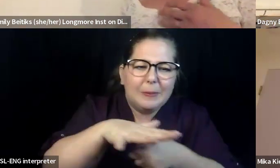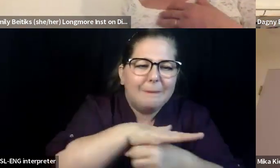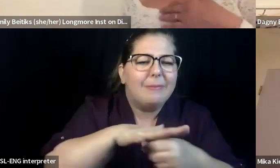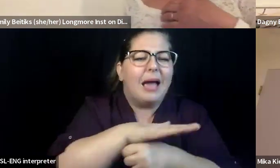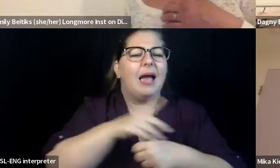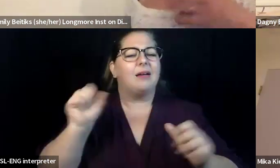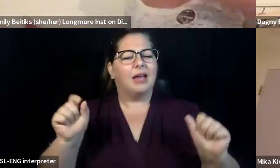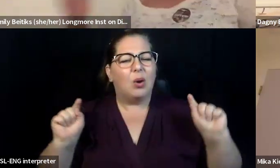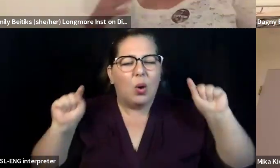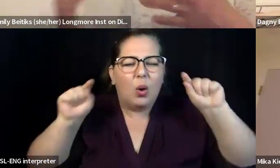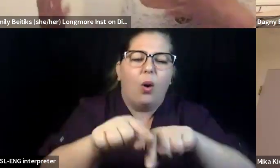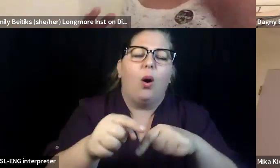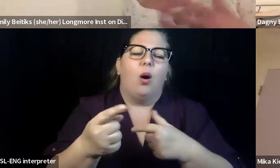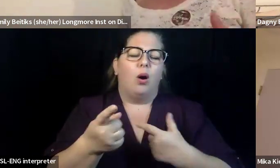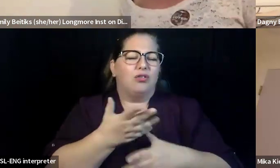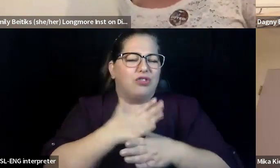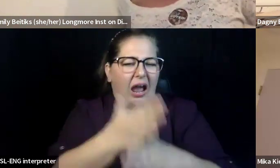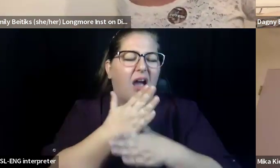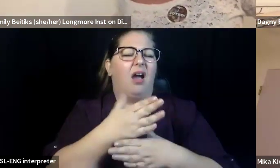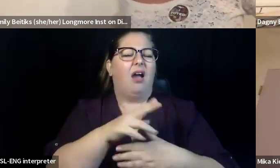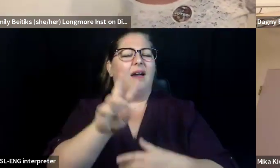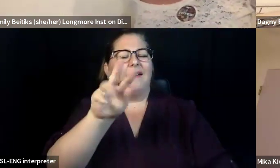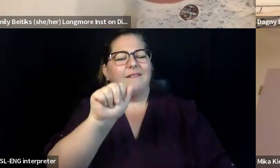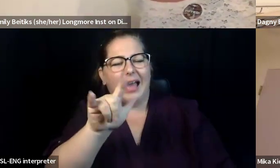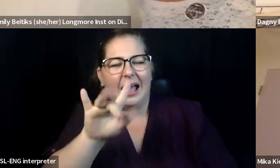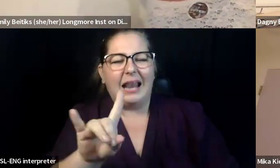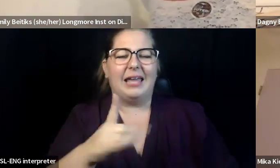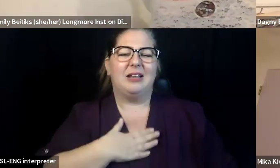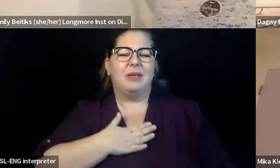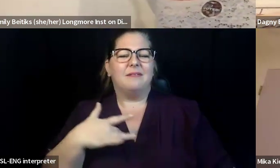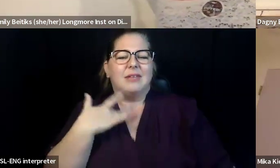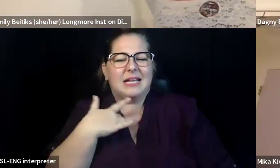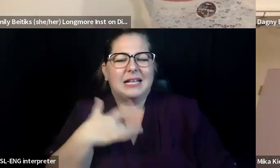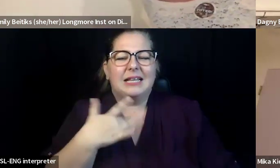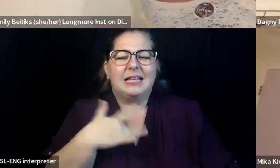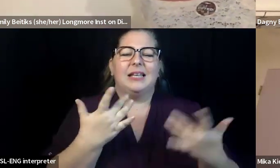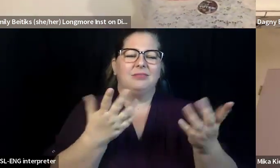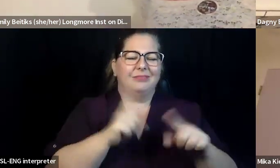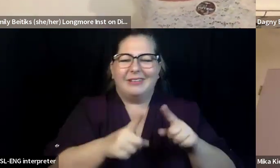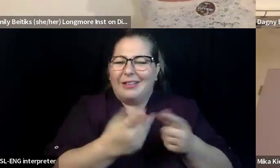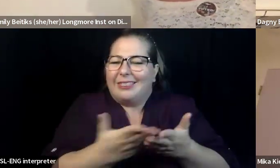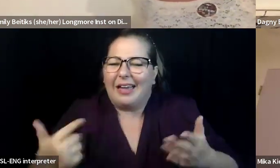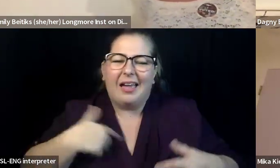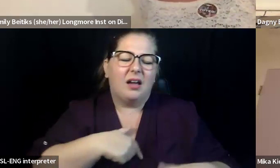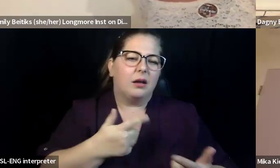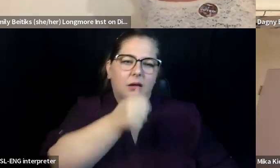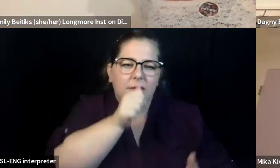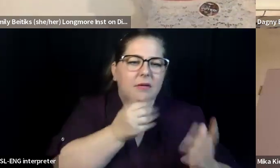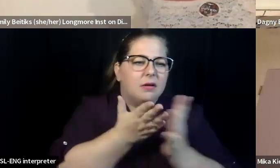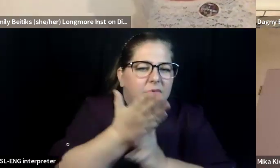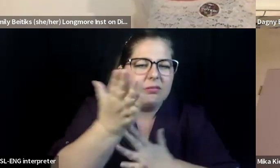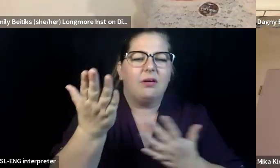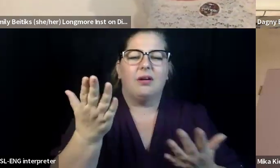um, and solidarity and all of that. Um, so I think that that, that sounds along the line of what we